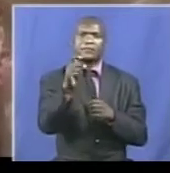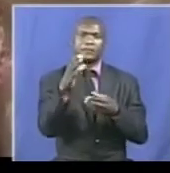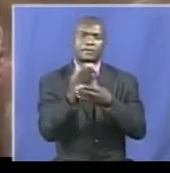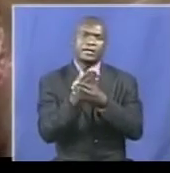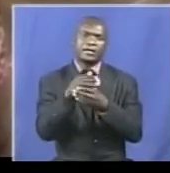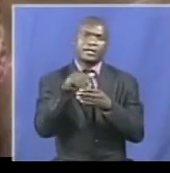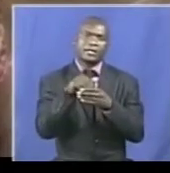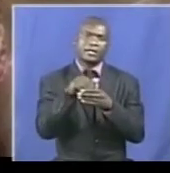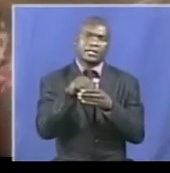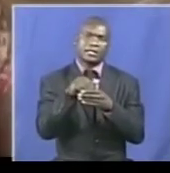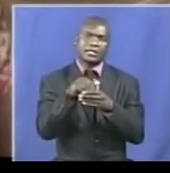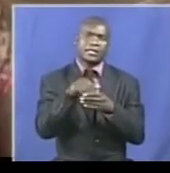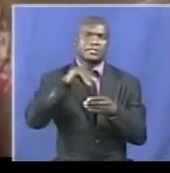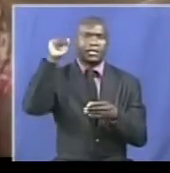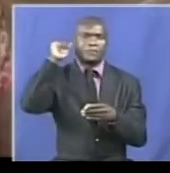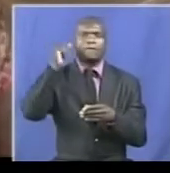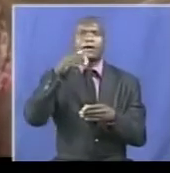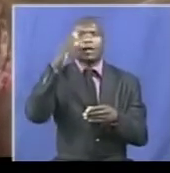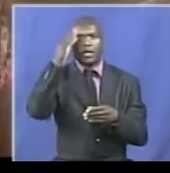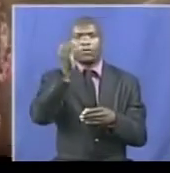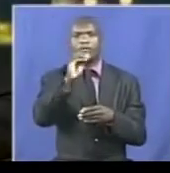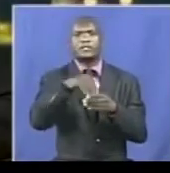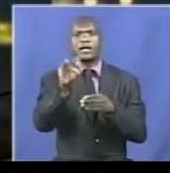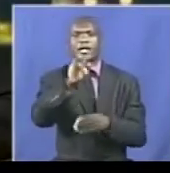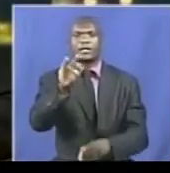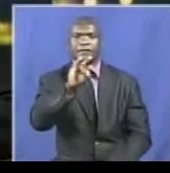ZPC News, Sanu PFA, Kotas Harare.